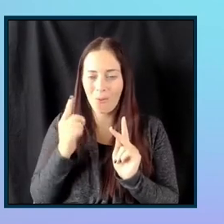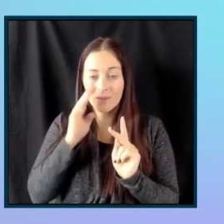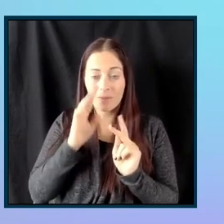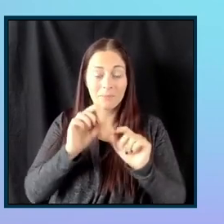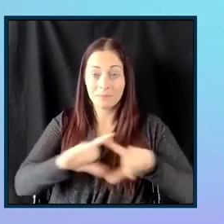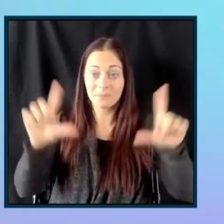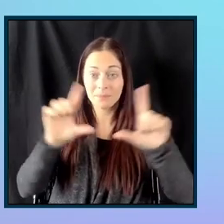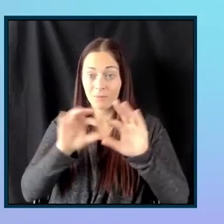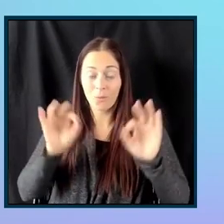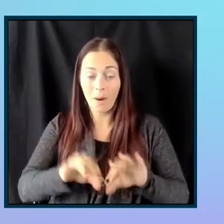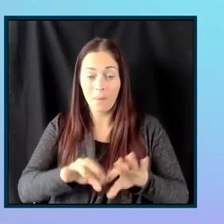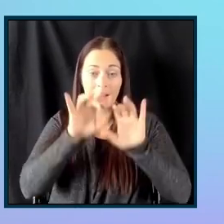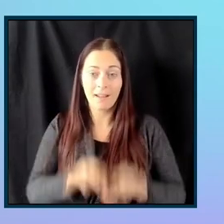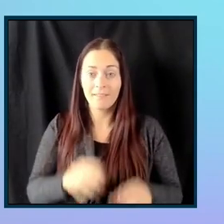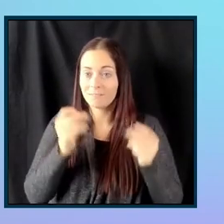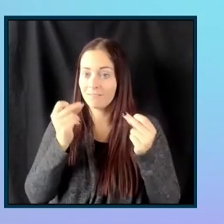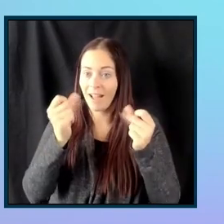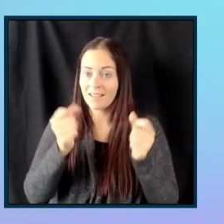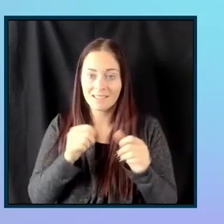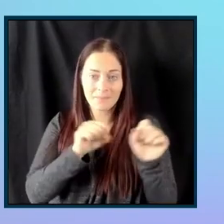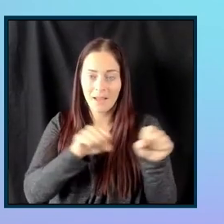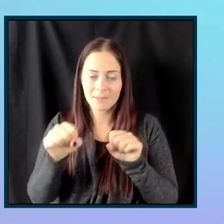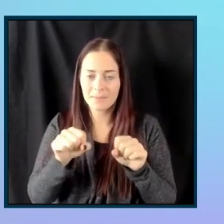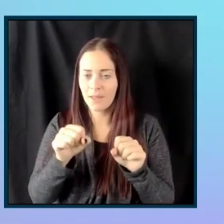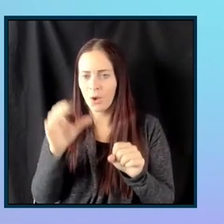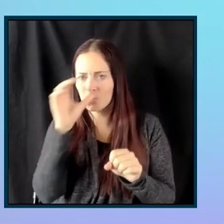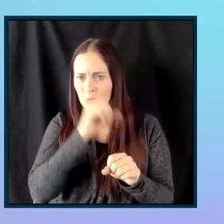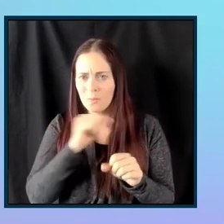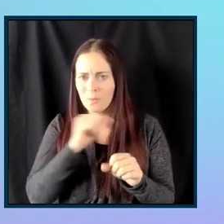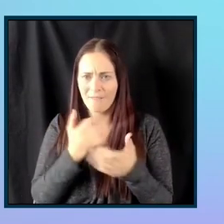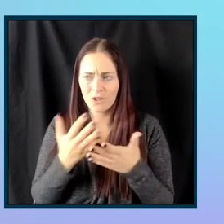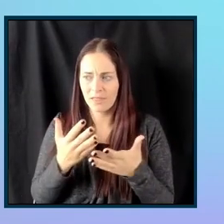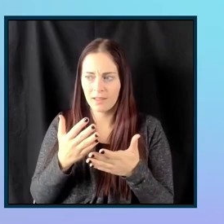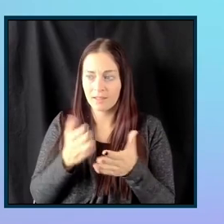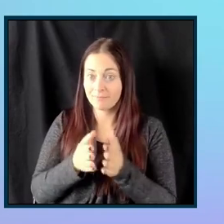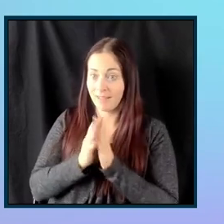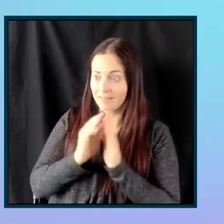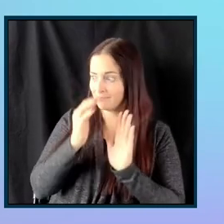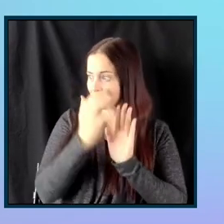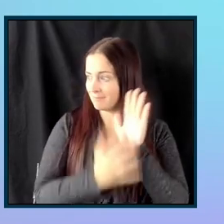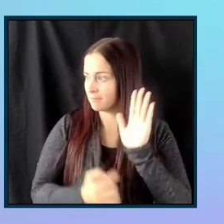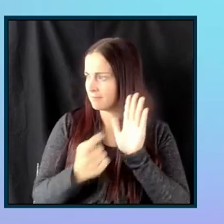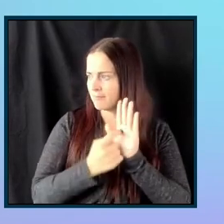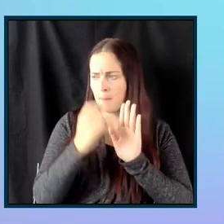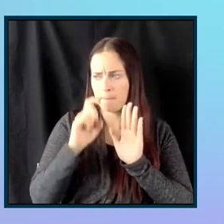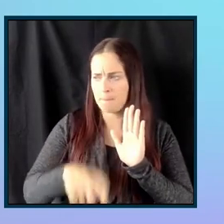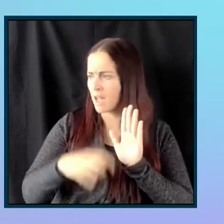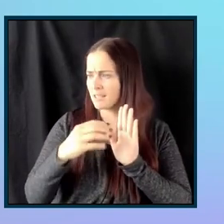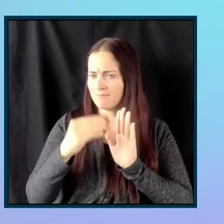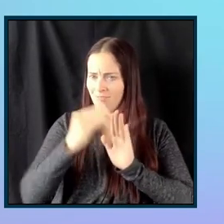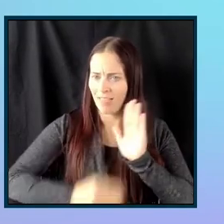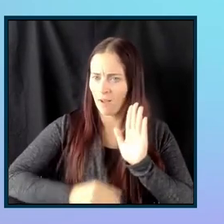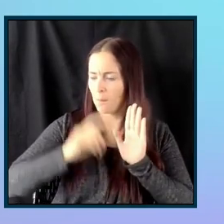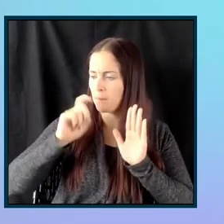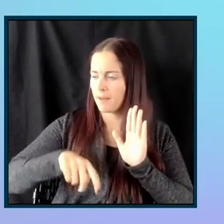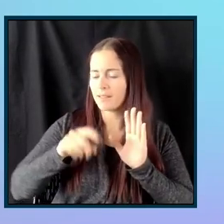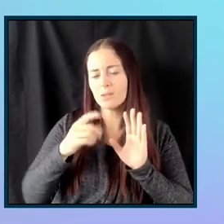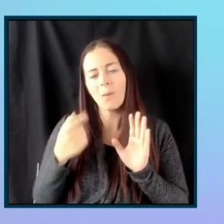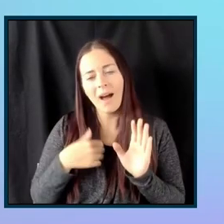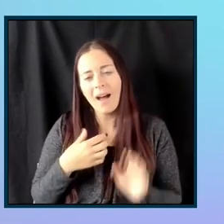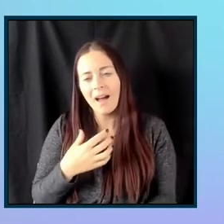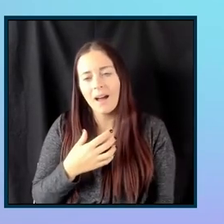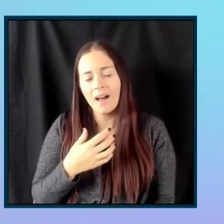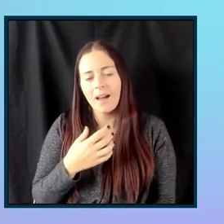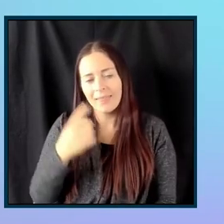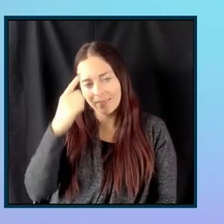then they kind of assume that everything that we're asking them is required. So, if we're asking them, there's a reason for it. They're just going to fill it out. So, I do like to call